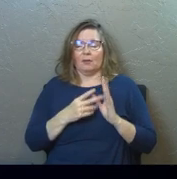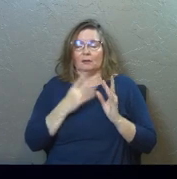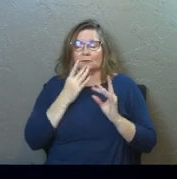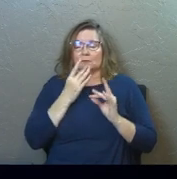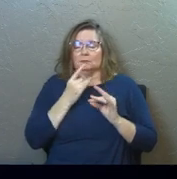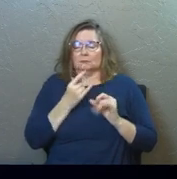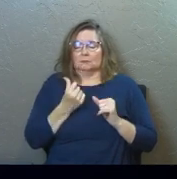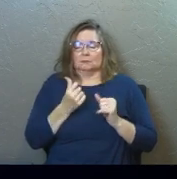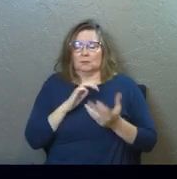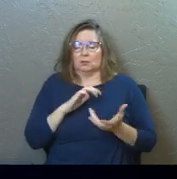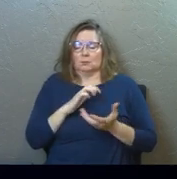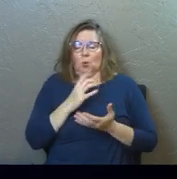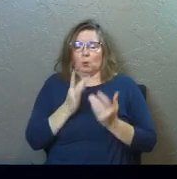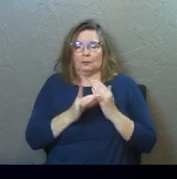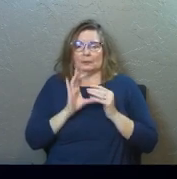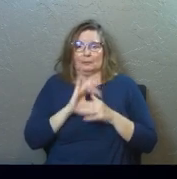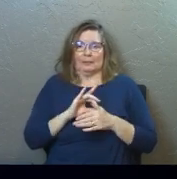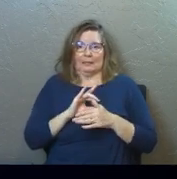heavenly smoked meat,